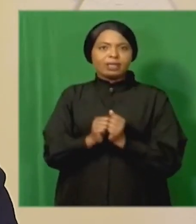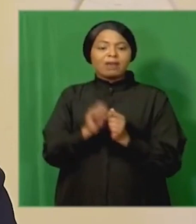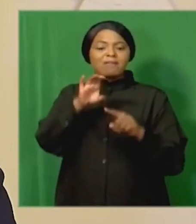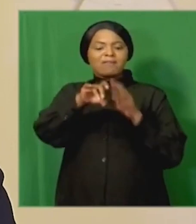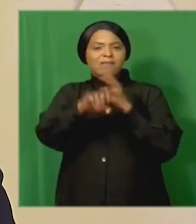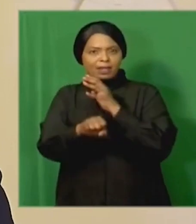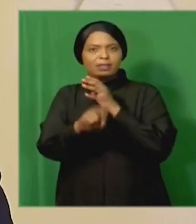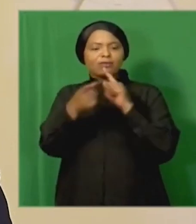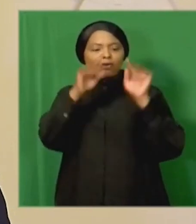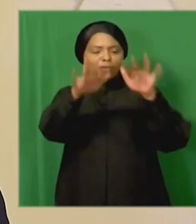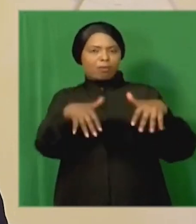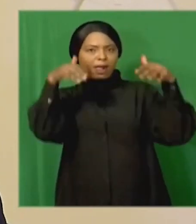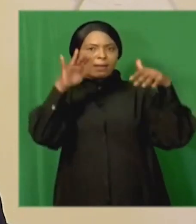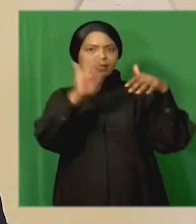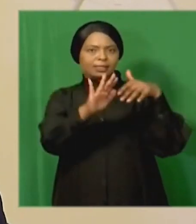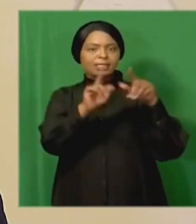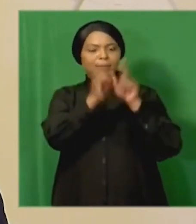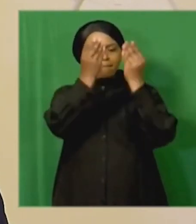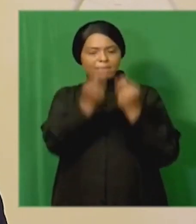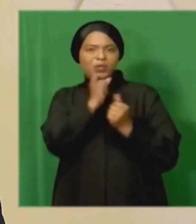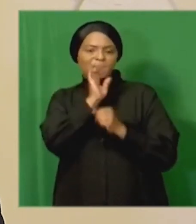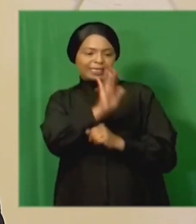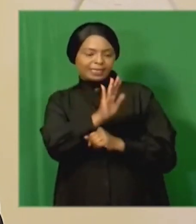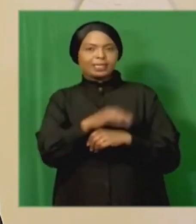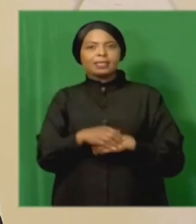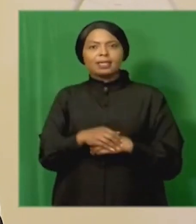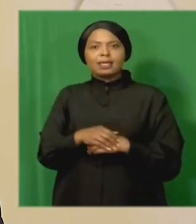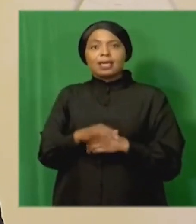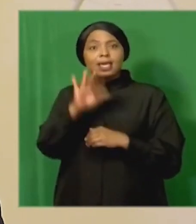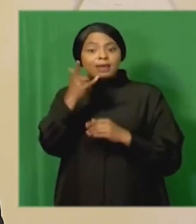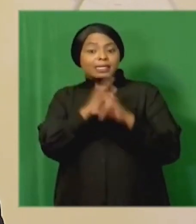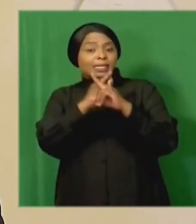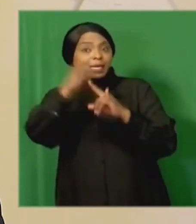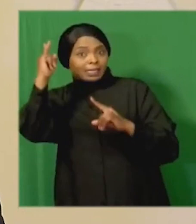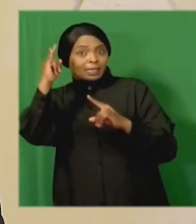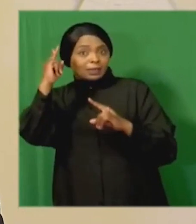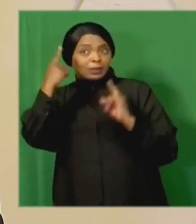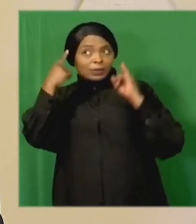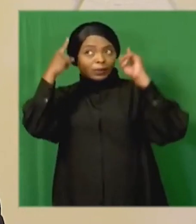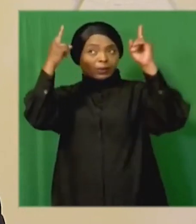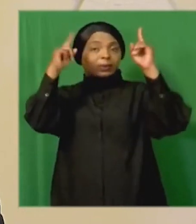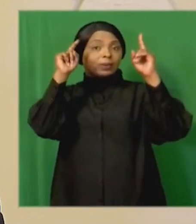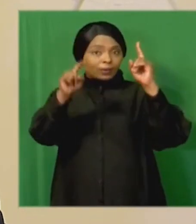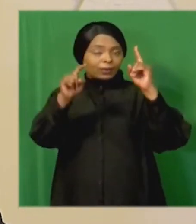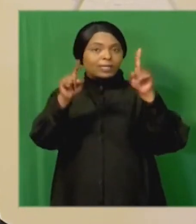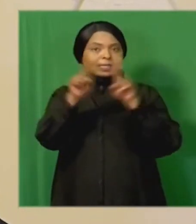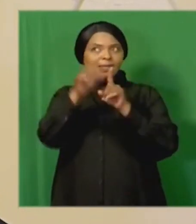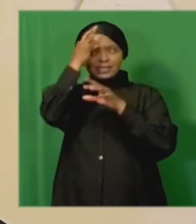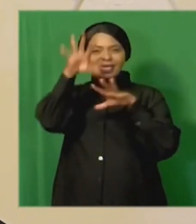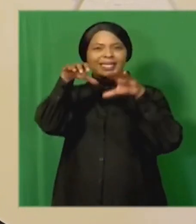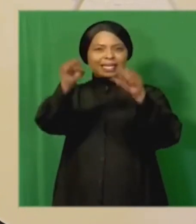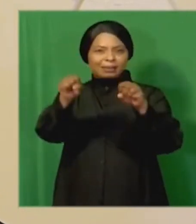the funding of parliament government if we are to successfully end state